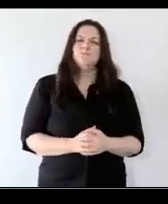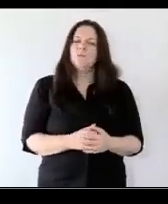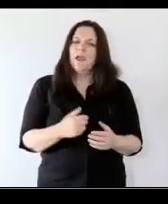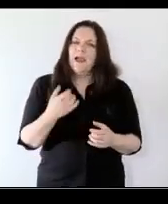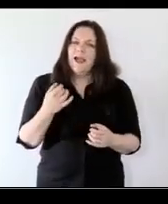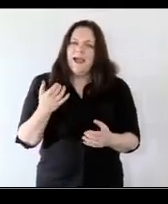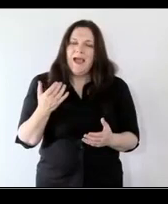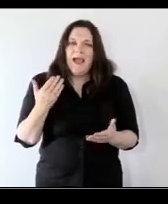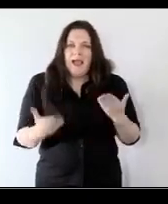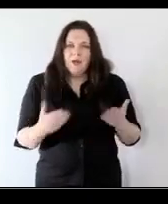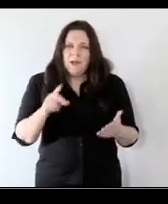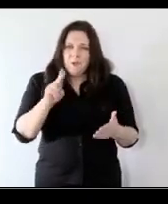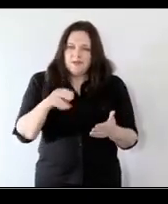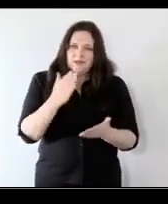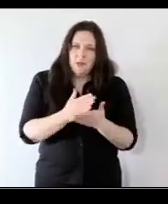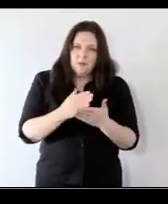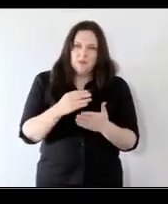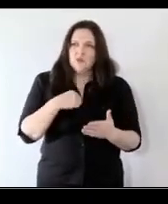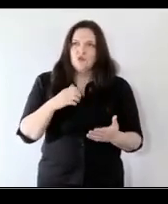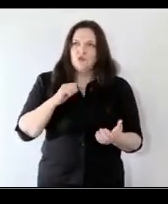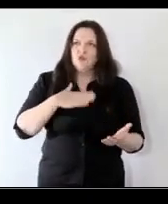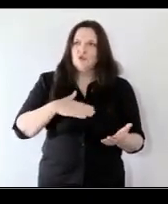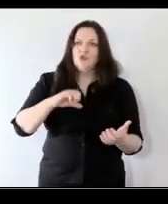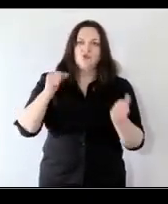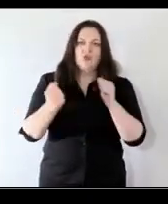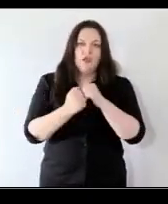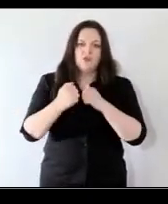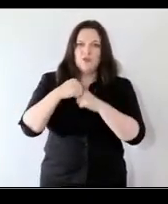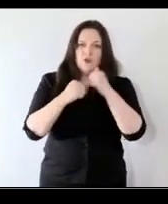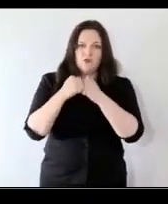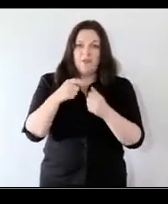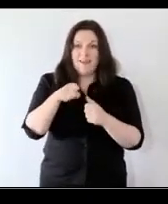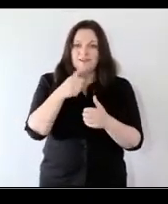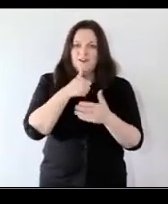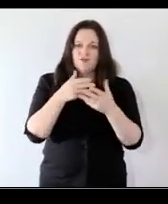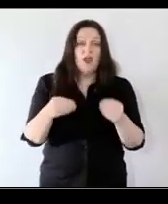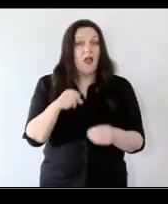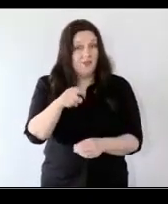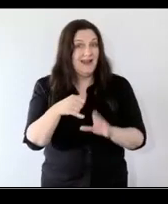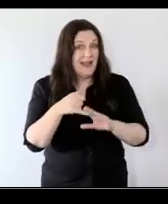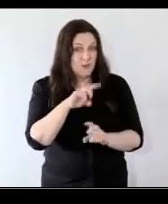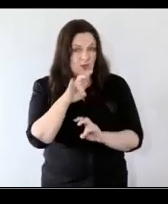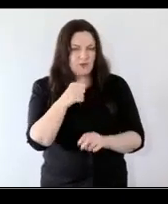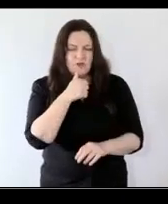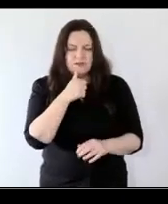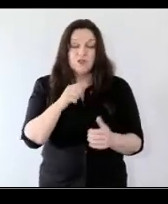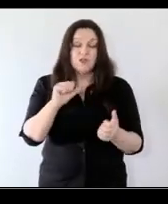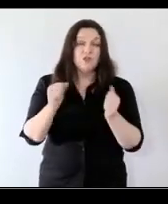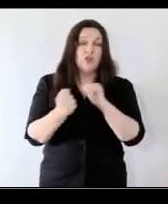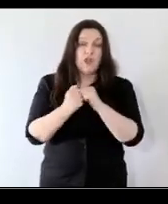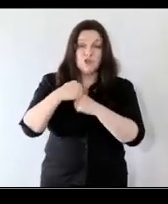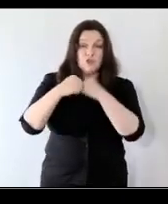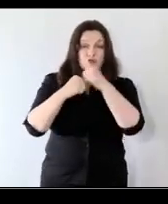we stop the compulsion to restructure as a solution oh i'll take that last one first yeah restructuring